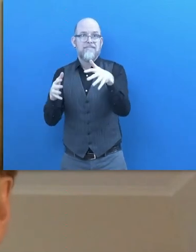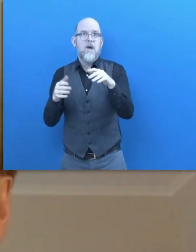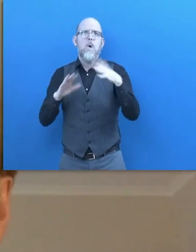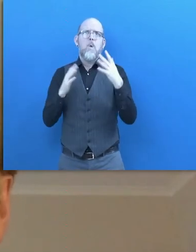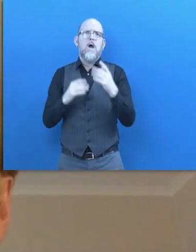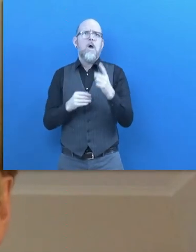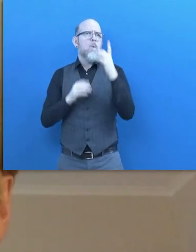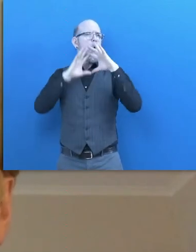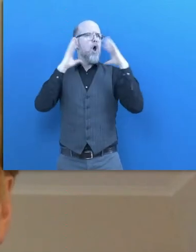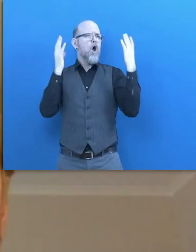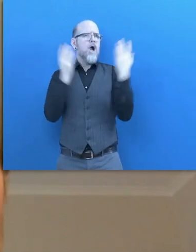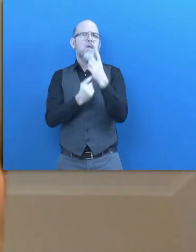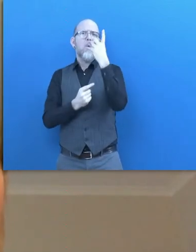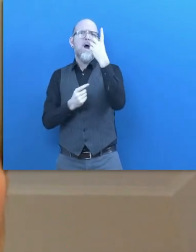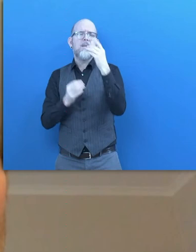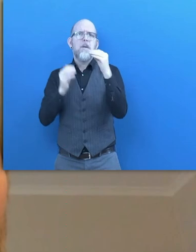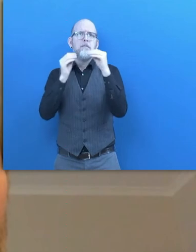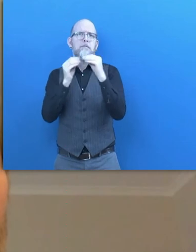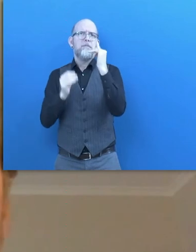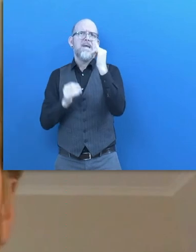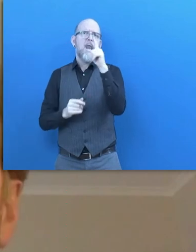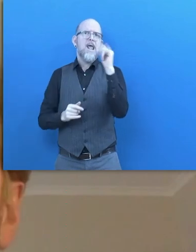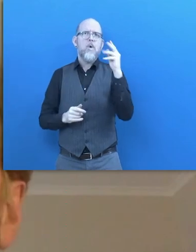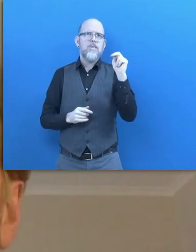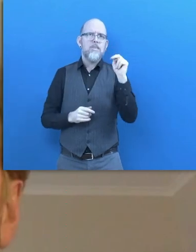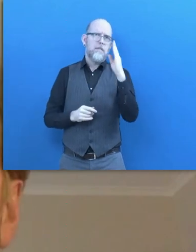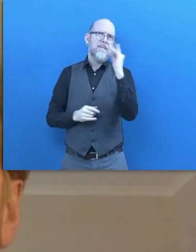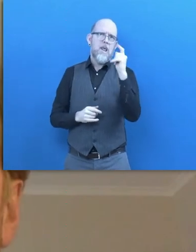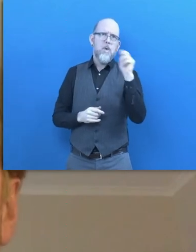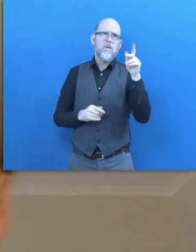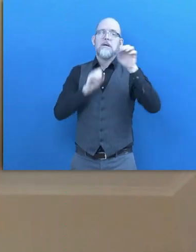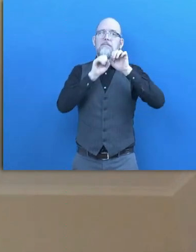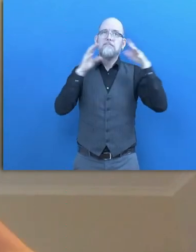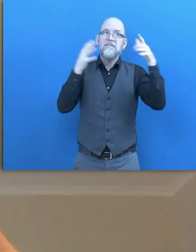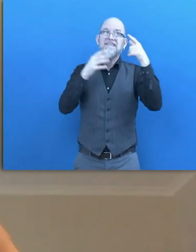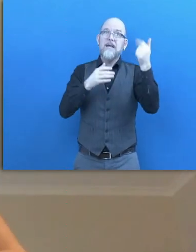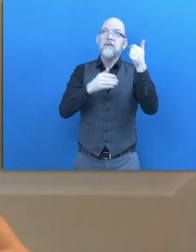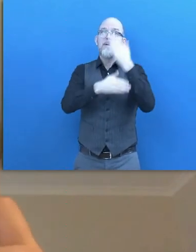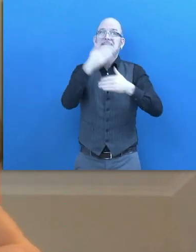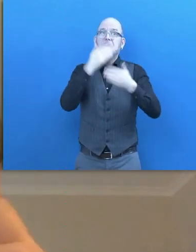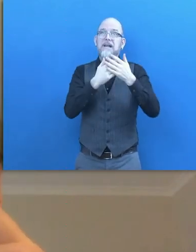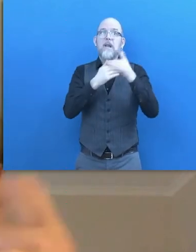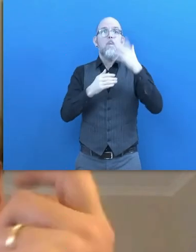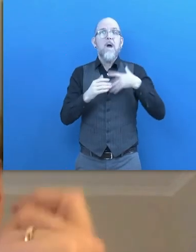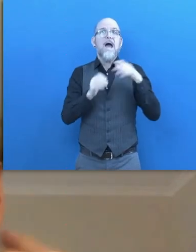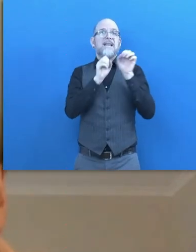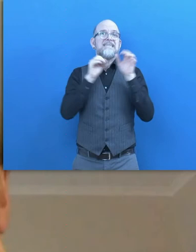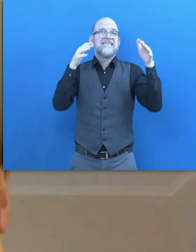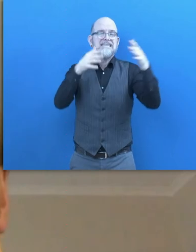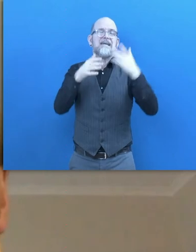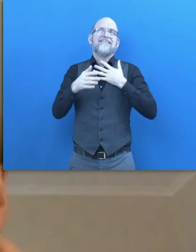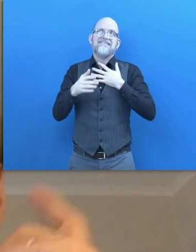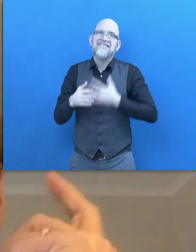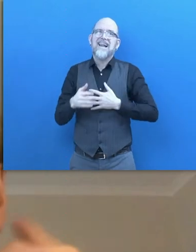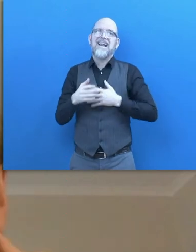in the world affected by disability. And by the end of this decade, we want to offer our services to each and everyone